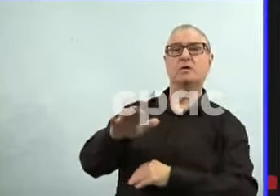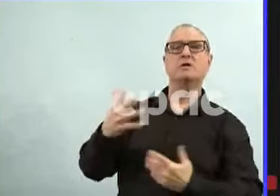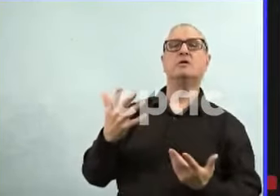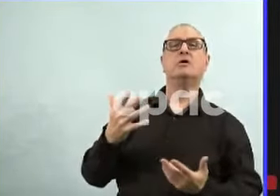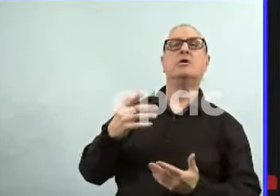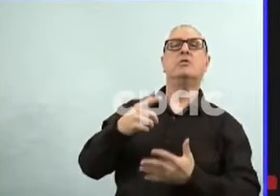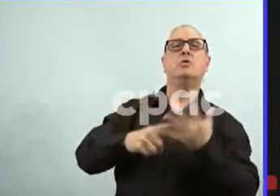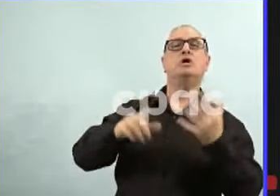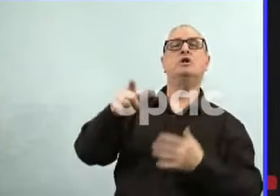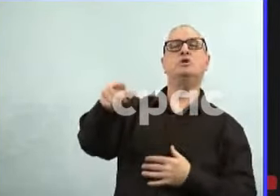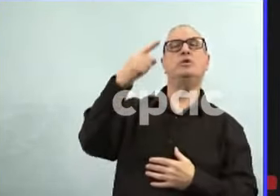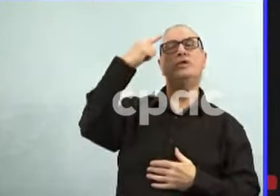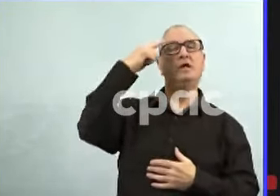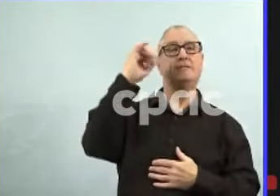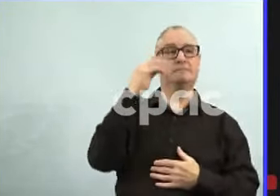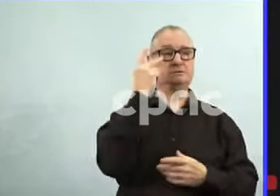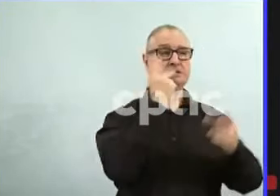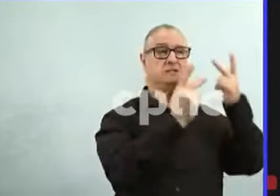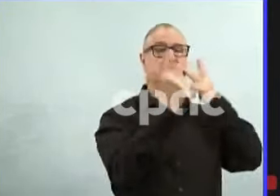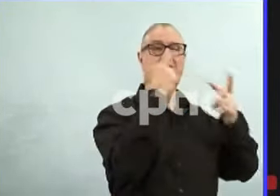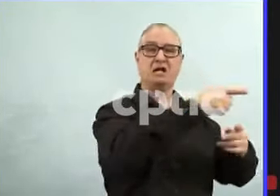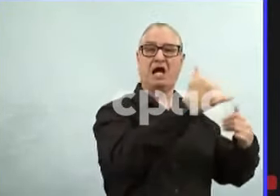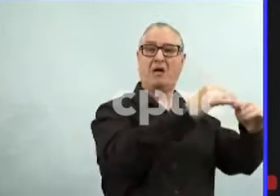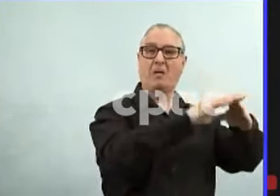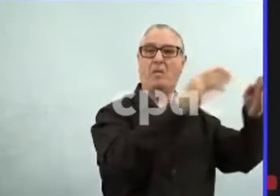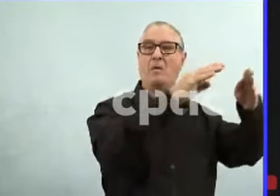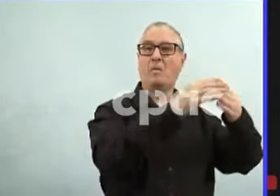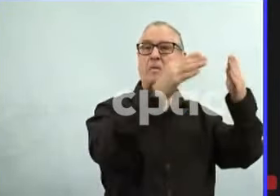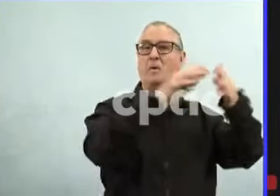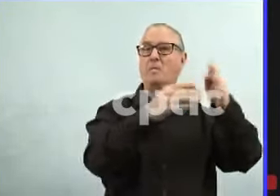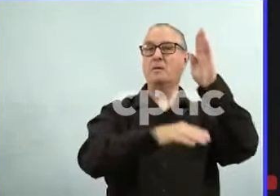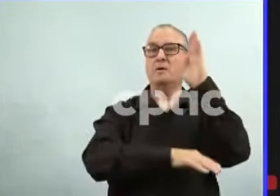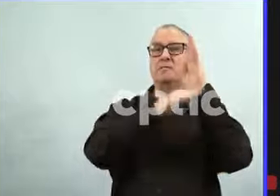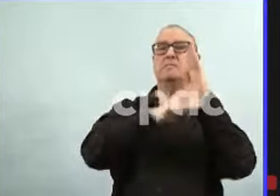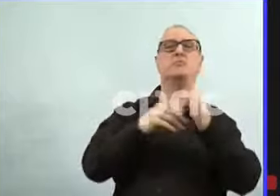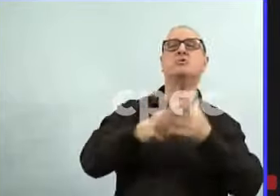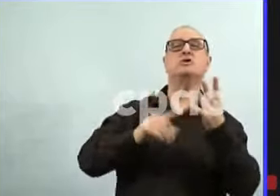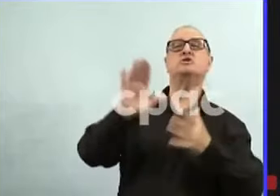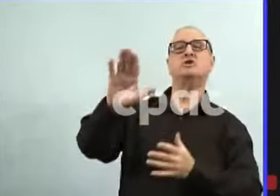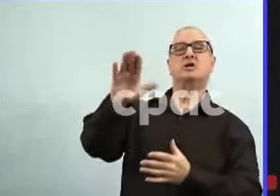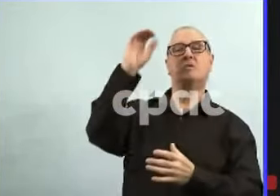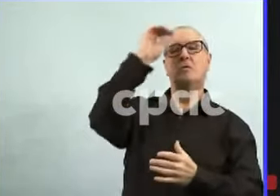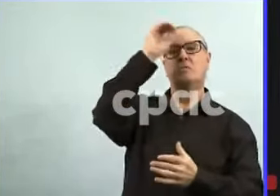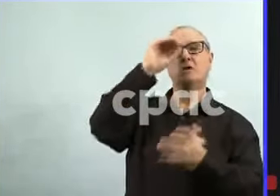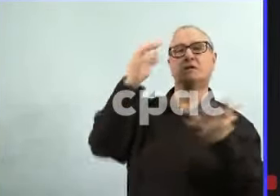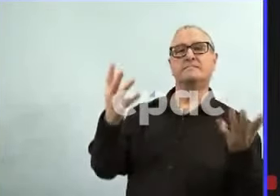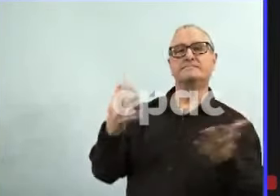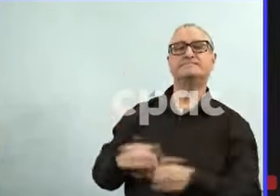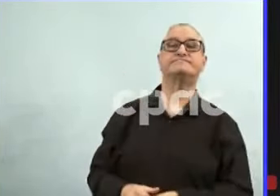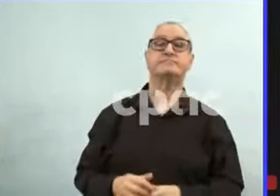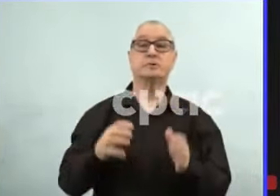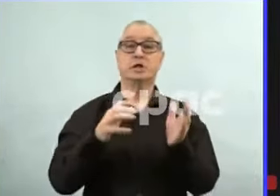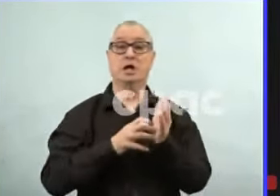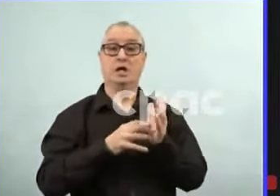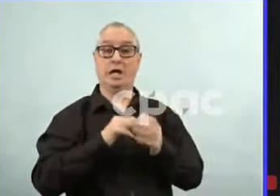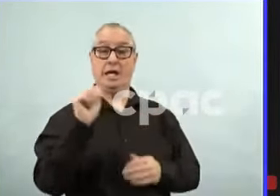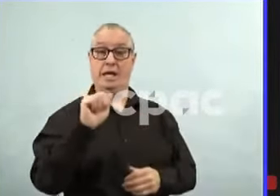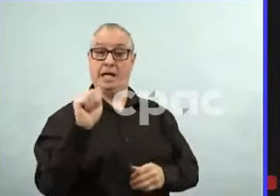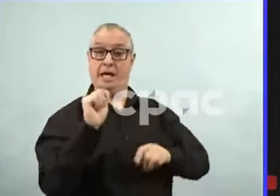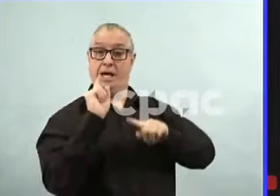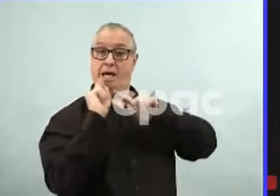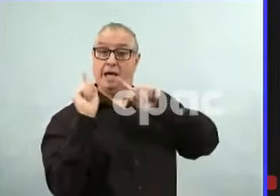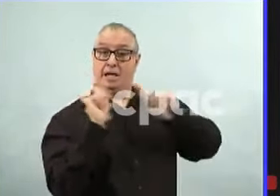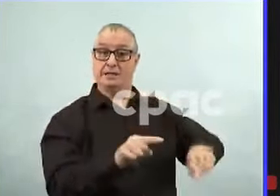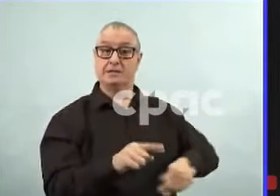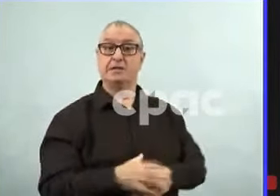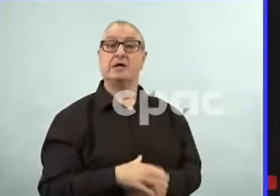are doing at the same time. So from a public health perspective, we just changed our orders yesterday, and those are in place for two